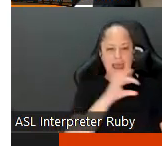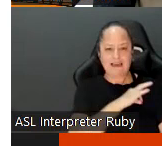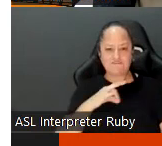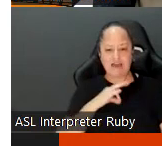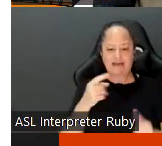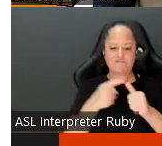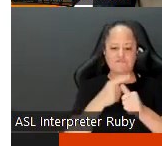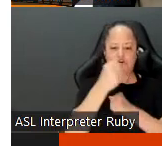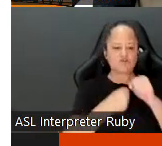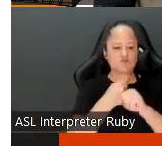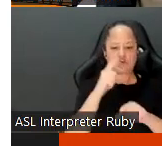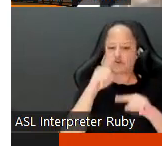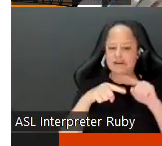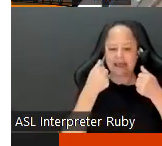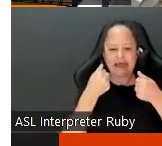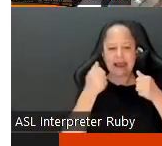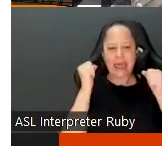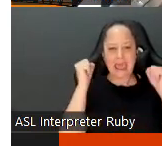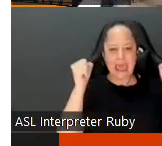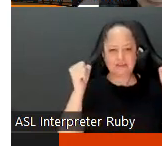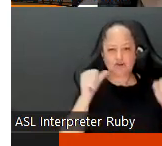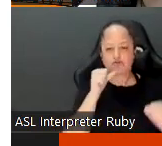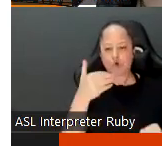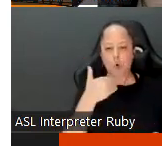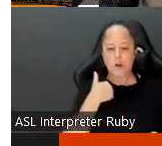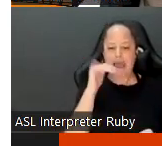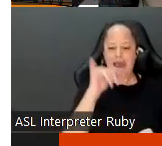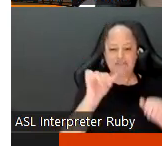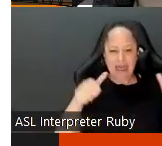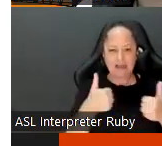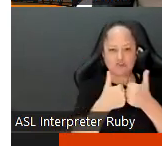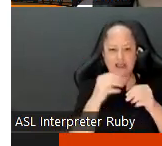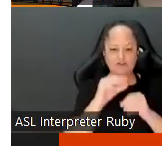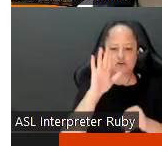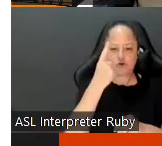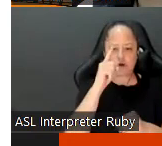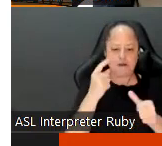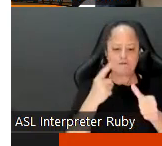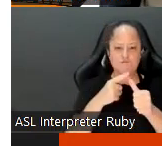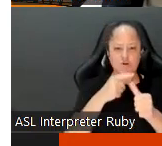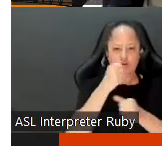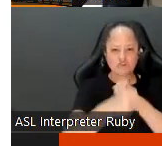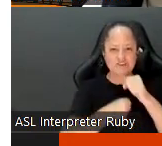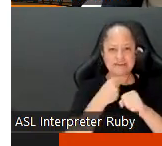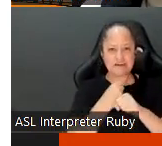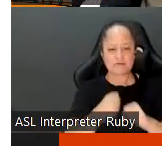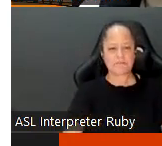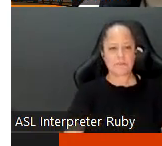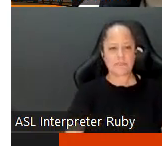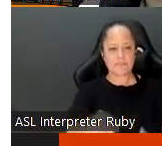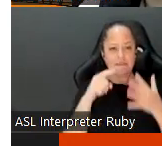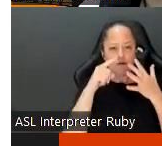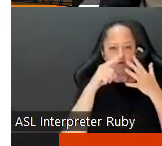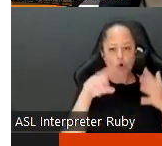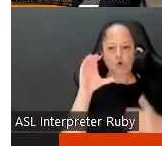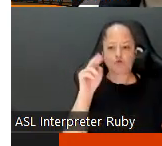exercise a challenge so you do not have a peremptory challenge in your first year um so those are the